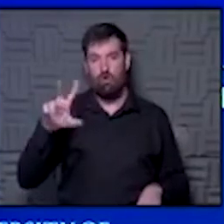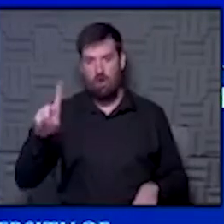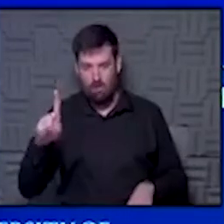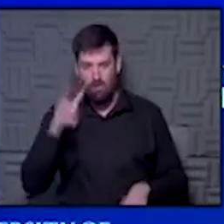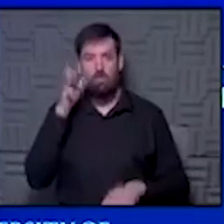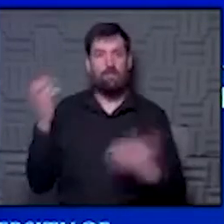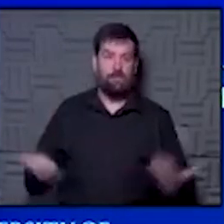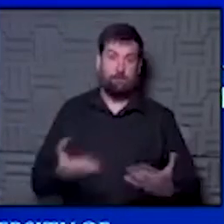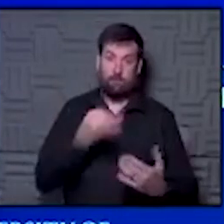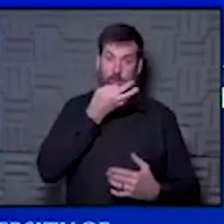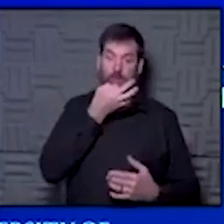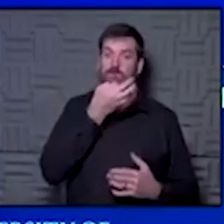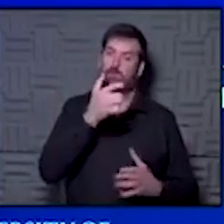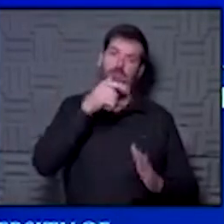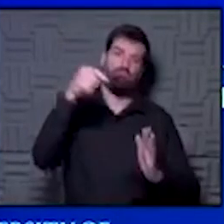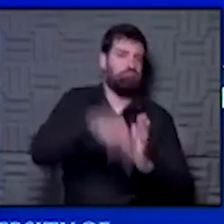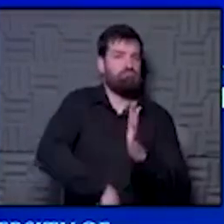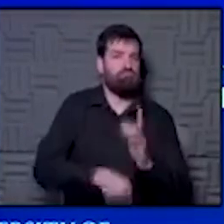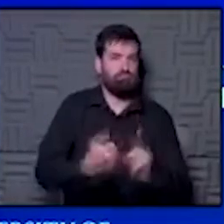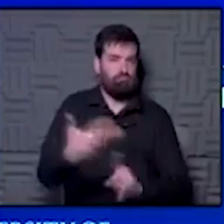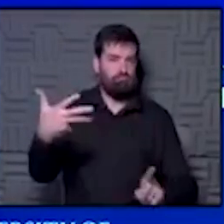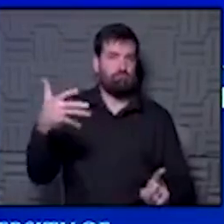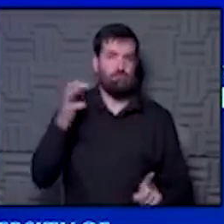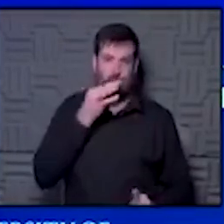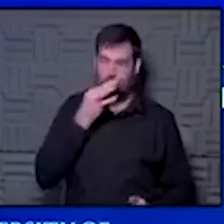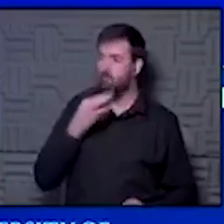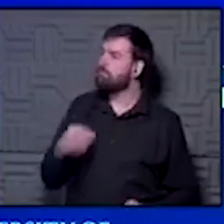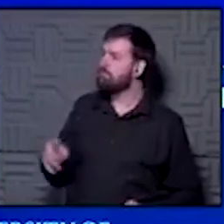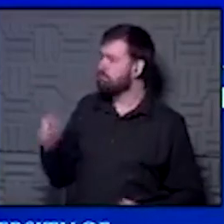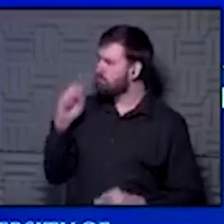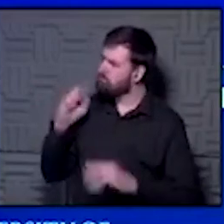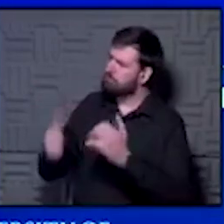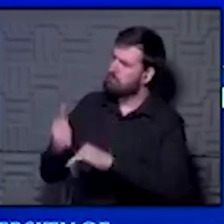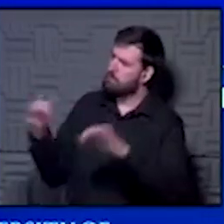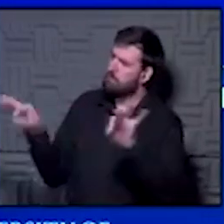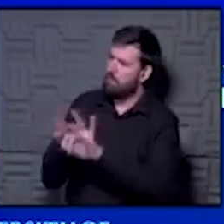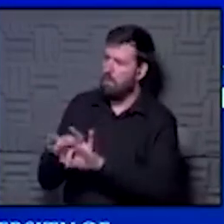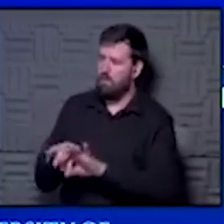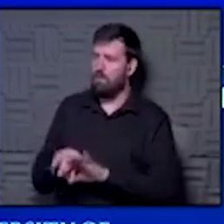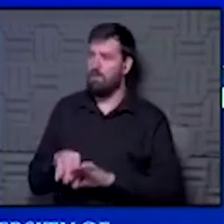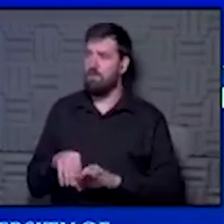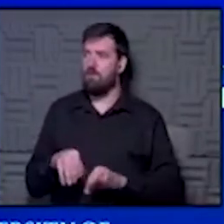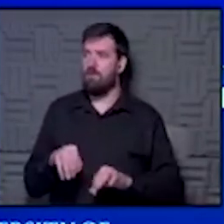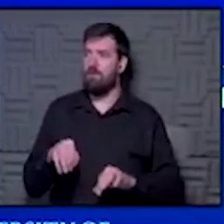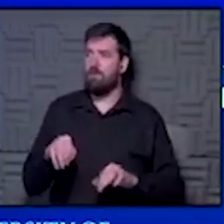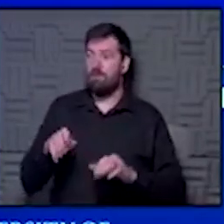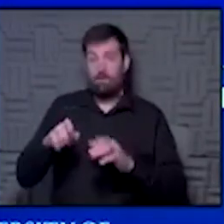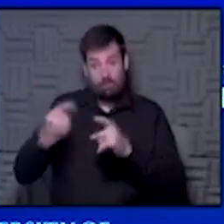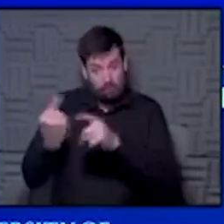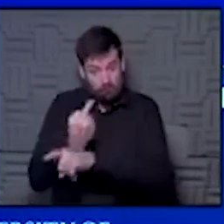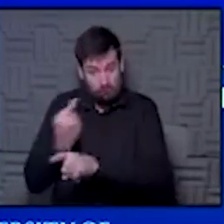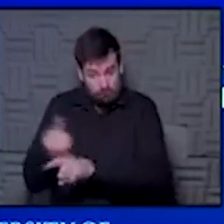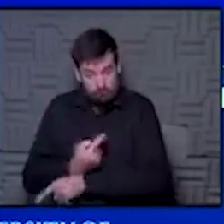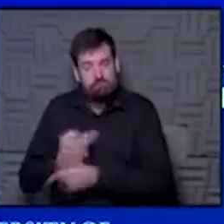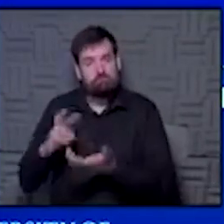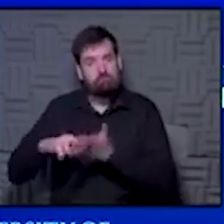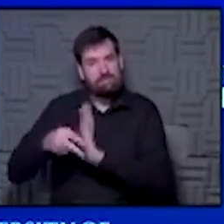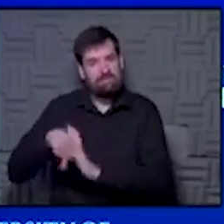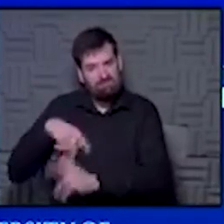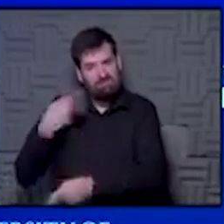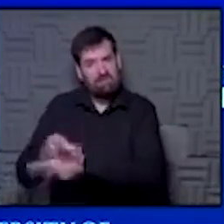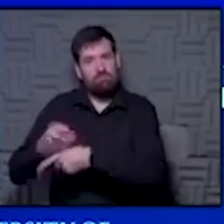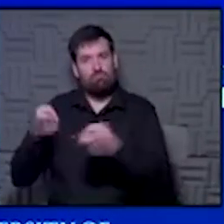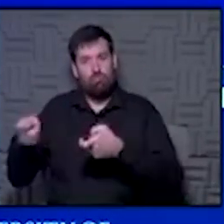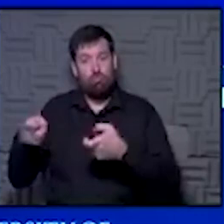tackle this really in depth, Sarah, in a few days. I think the importance is that when you do it right, you can keep things under control. When you